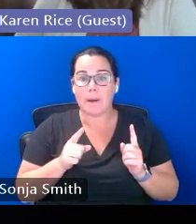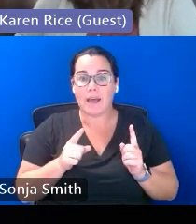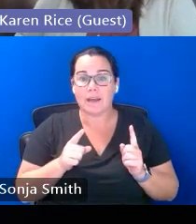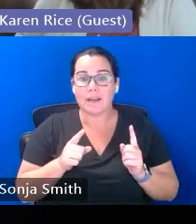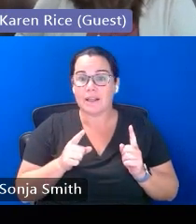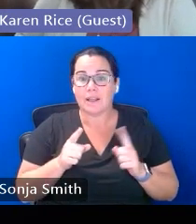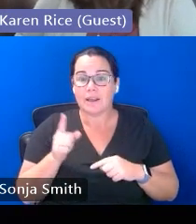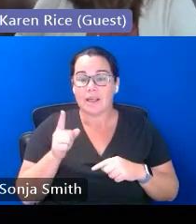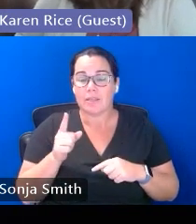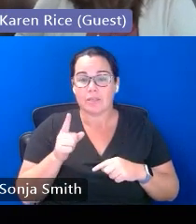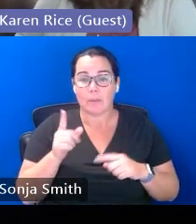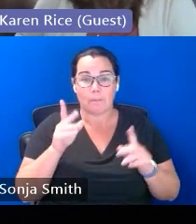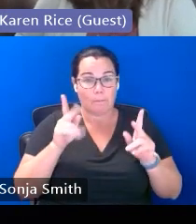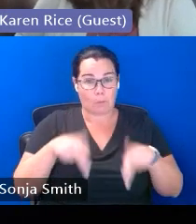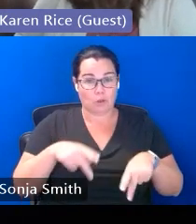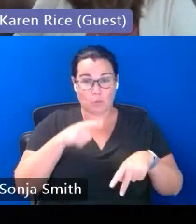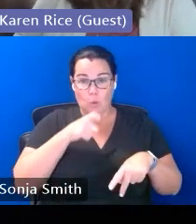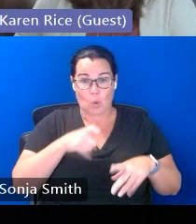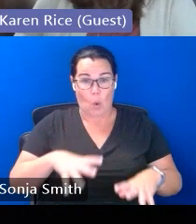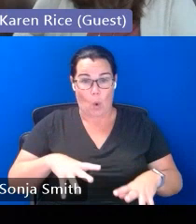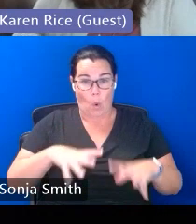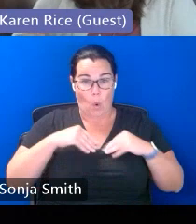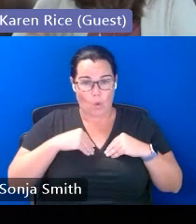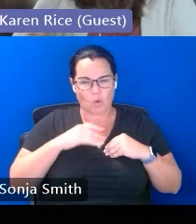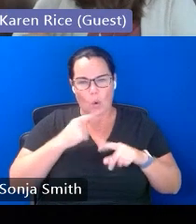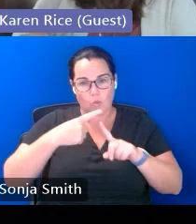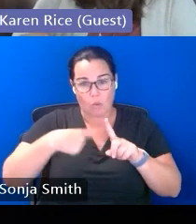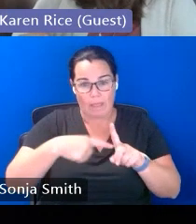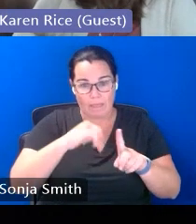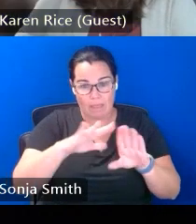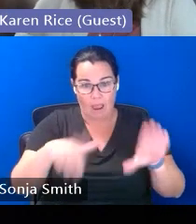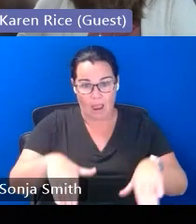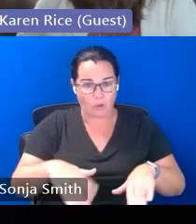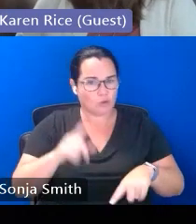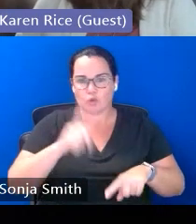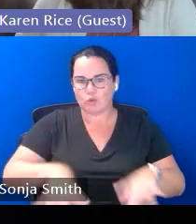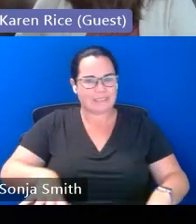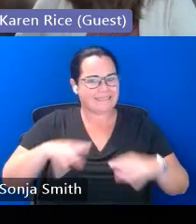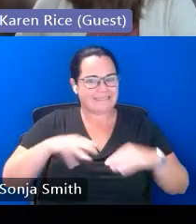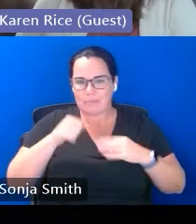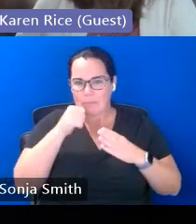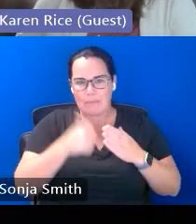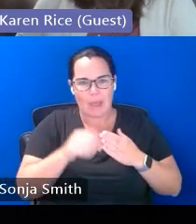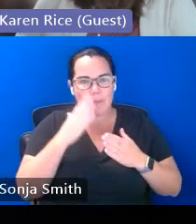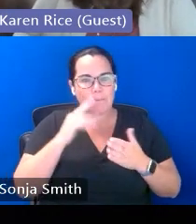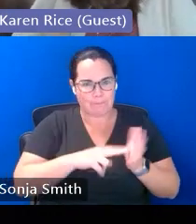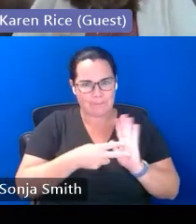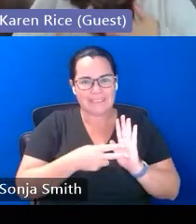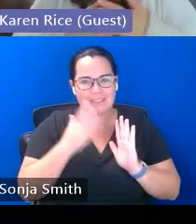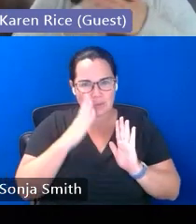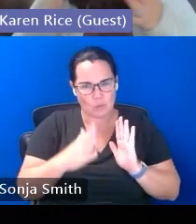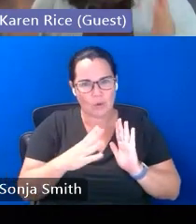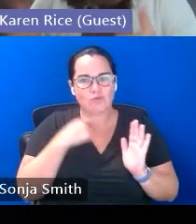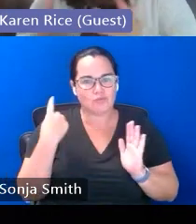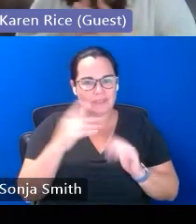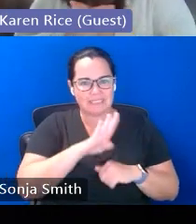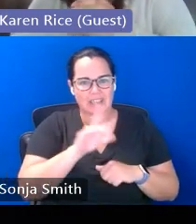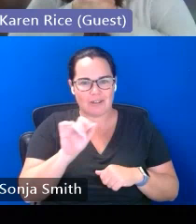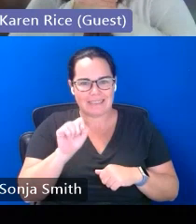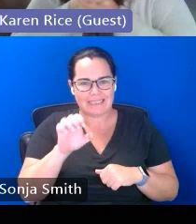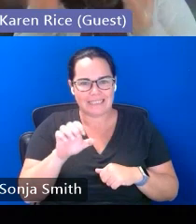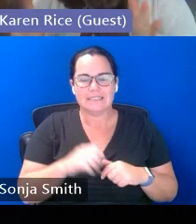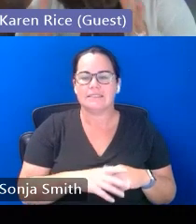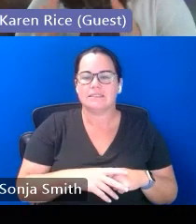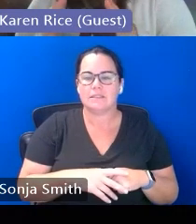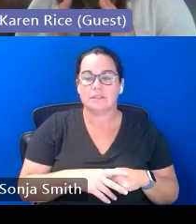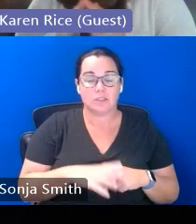mail because it would jeopardize their own lease um and so of course that family was in the family that was trying to receive